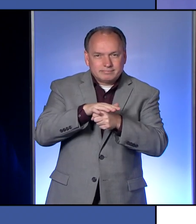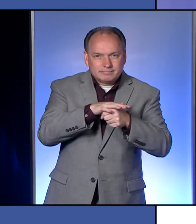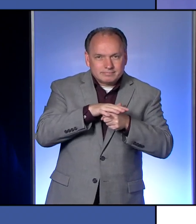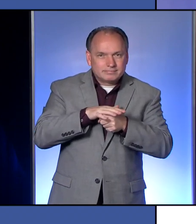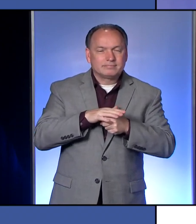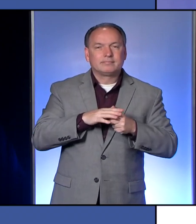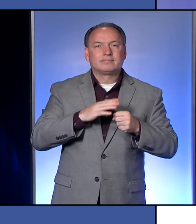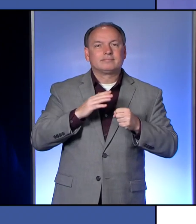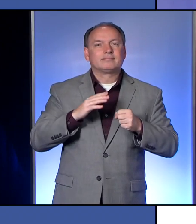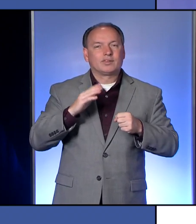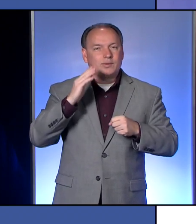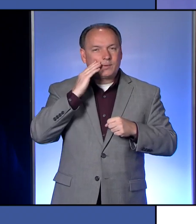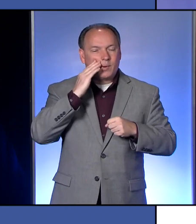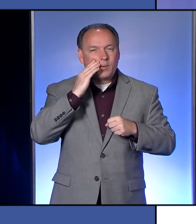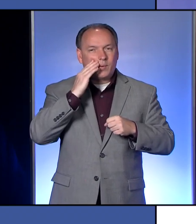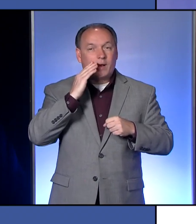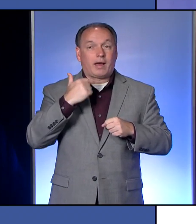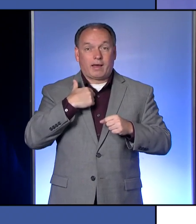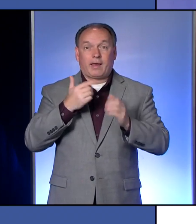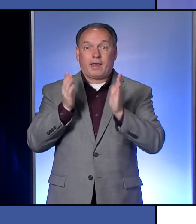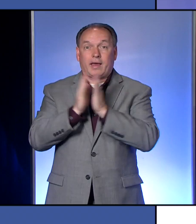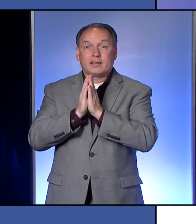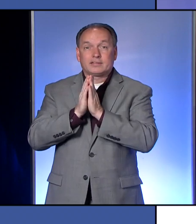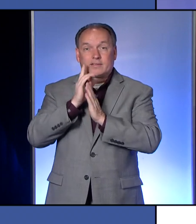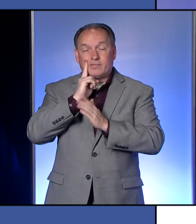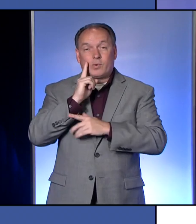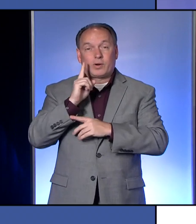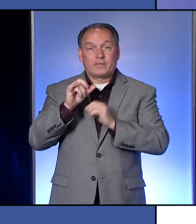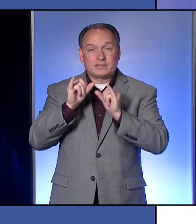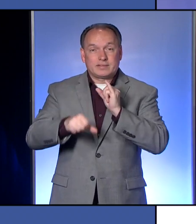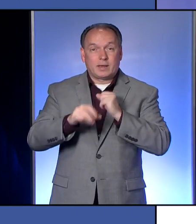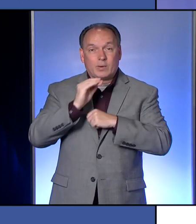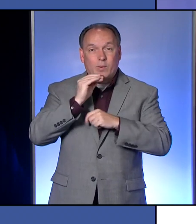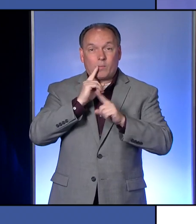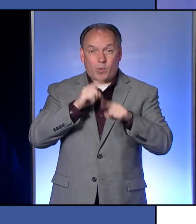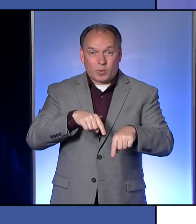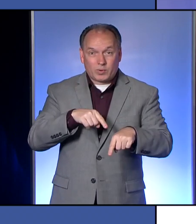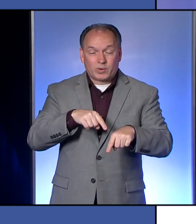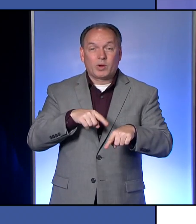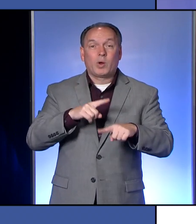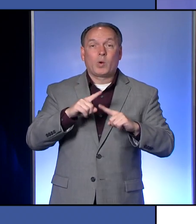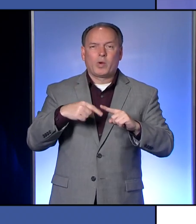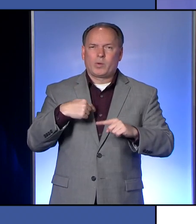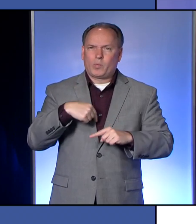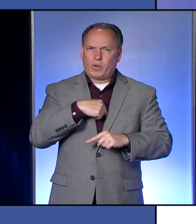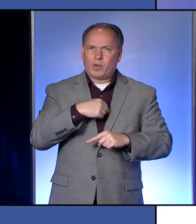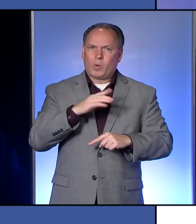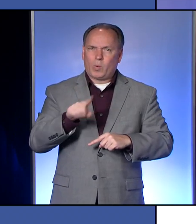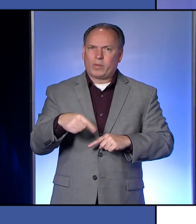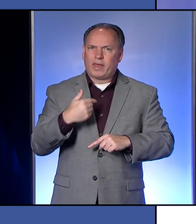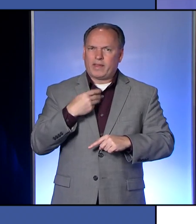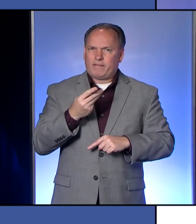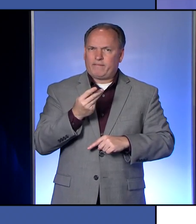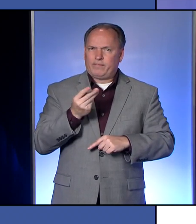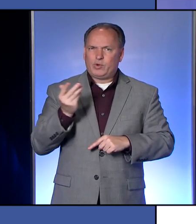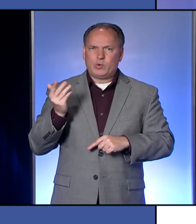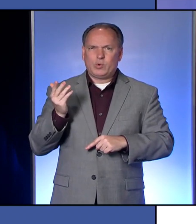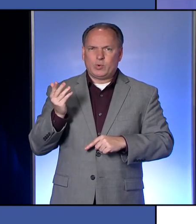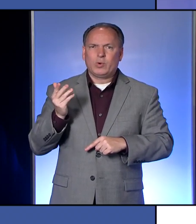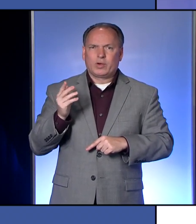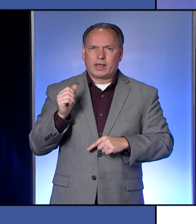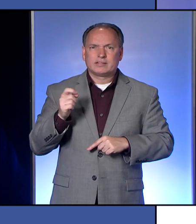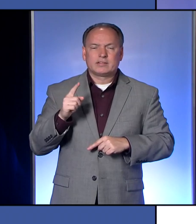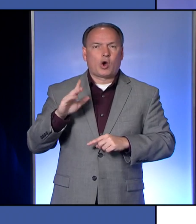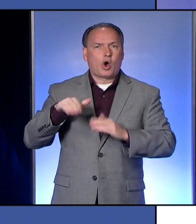I asked for the stay-at-home order when we only had a few cases and all the other counties were